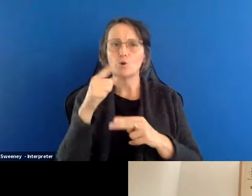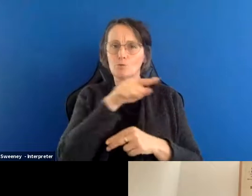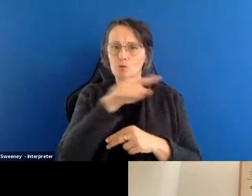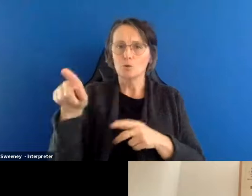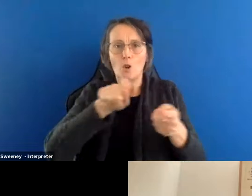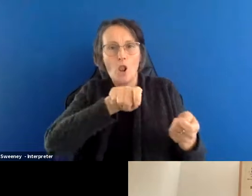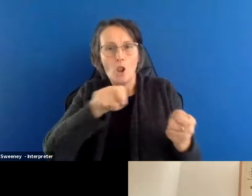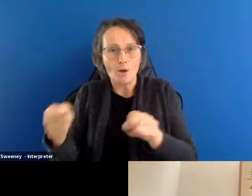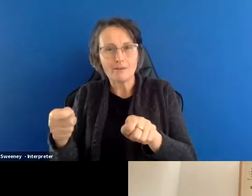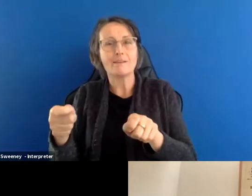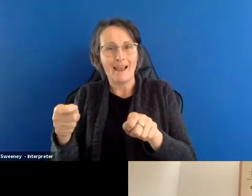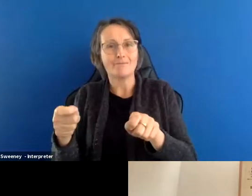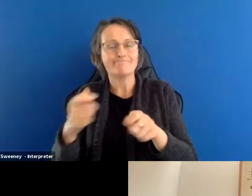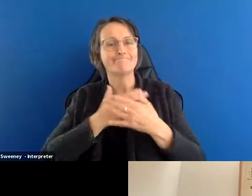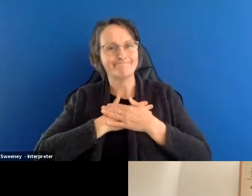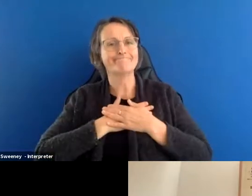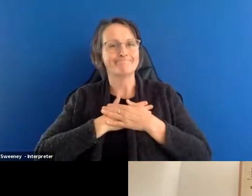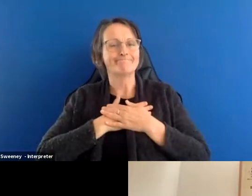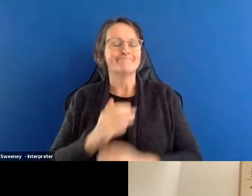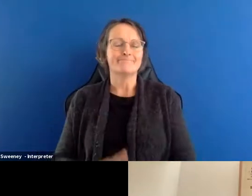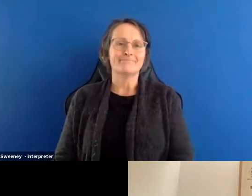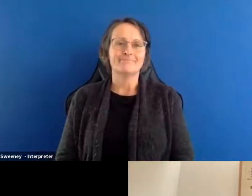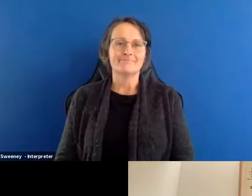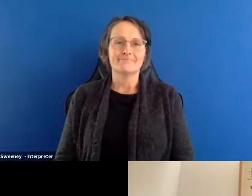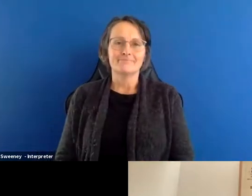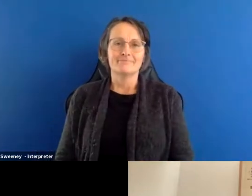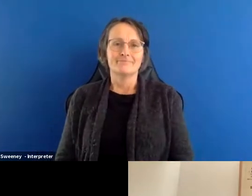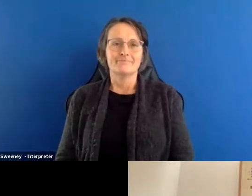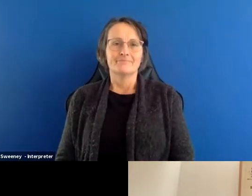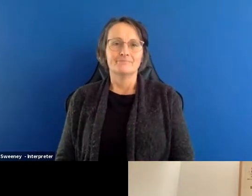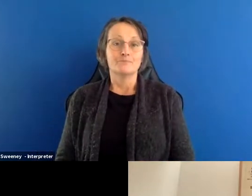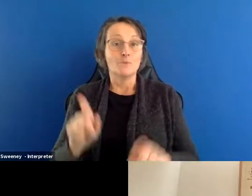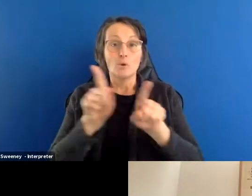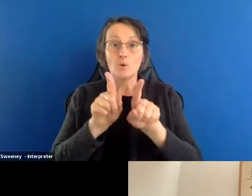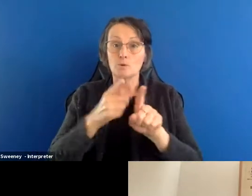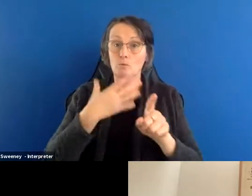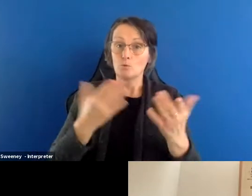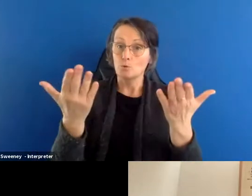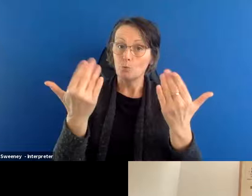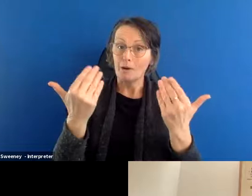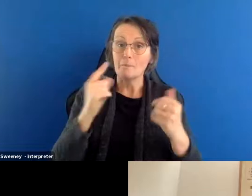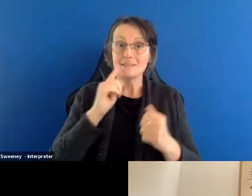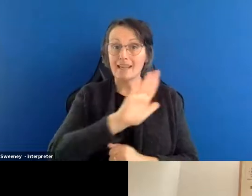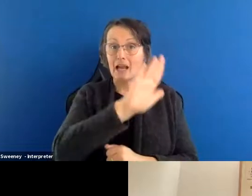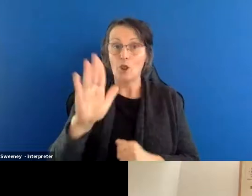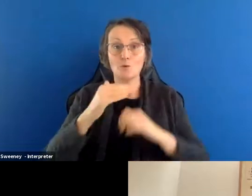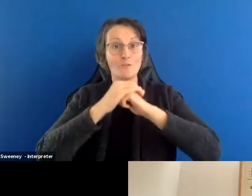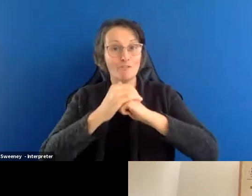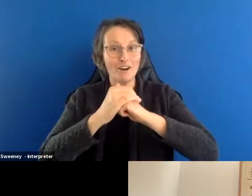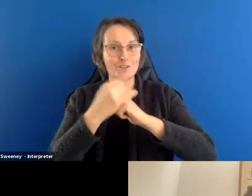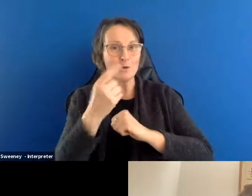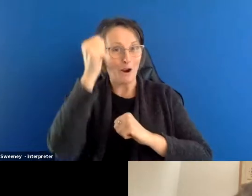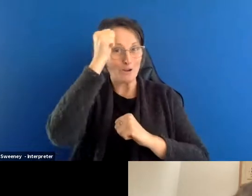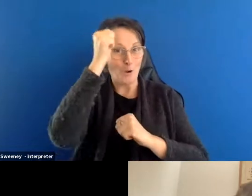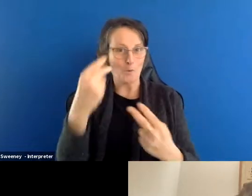in lockdown who are joining us today. I would also like to welcome and say hello to friends who I know are